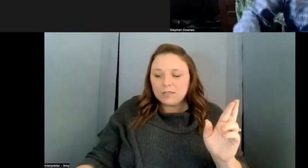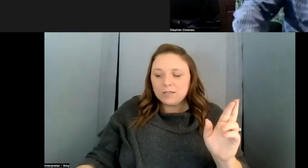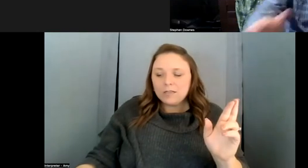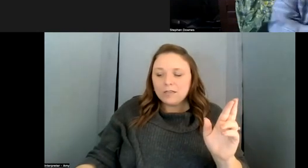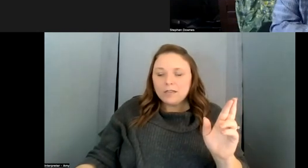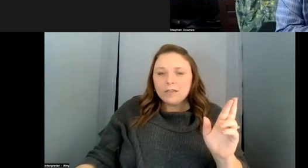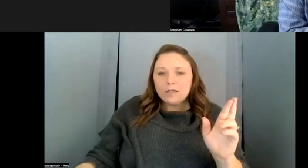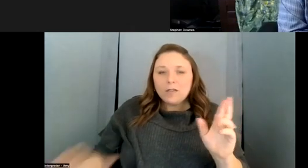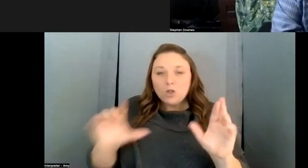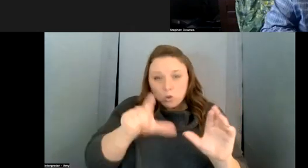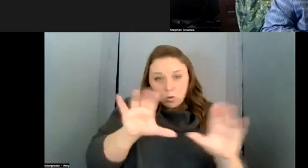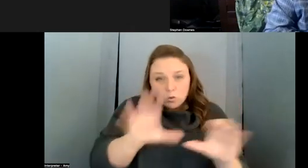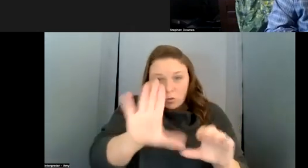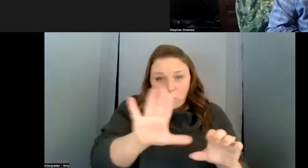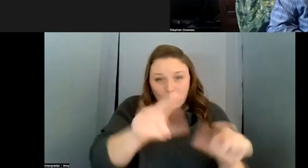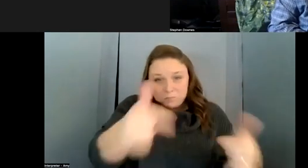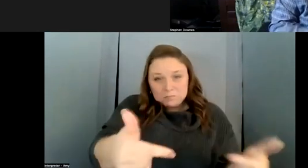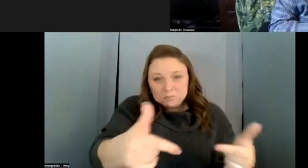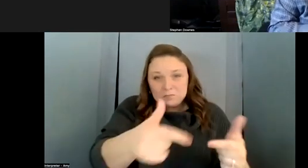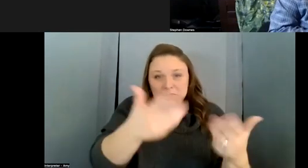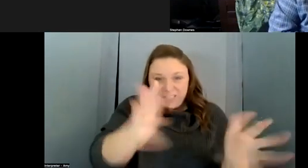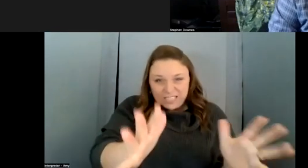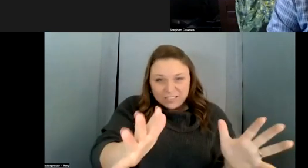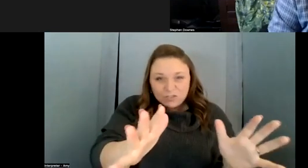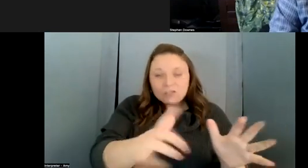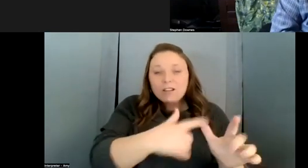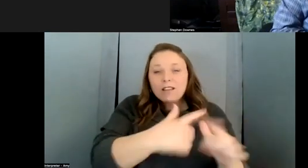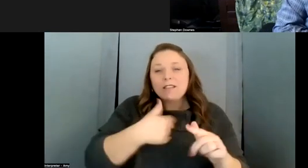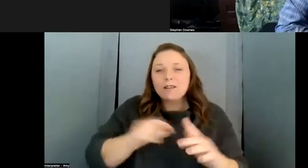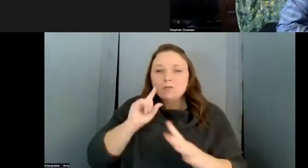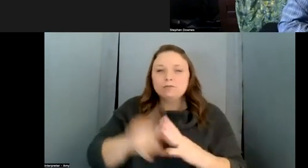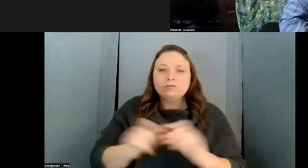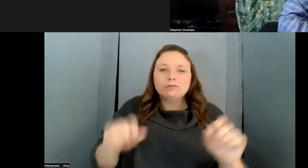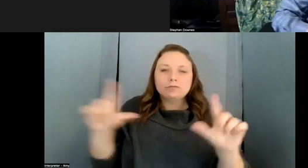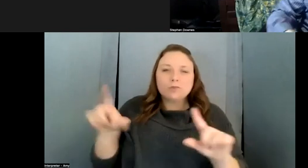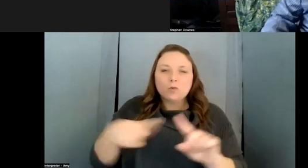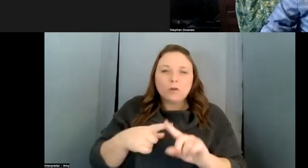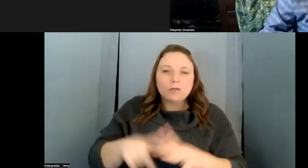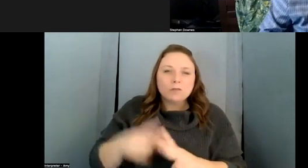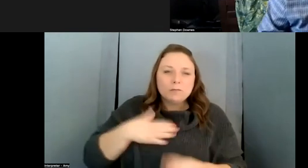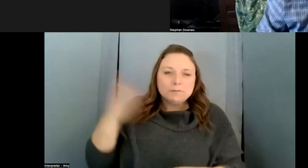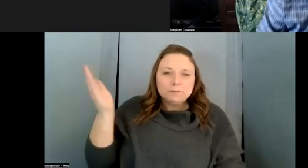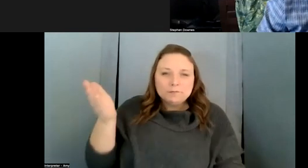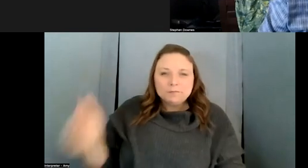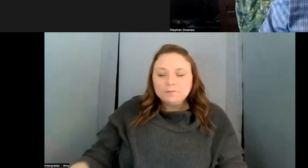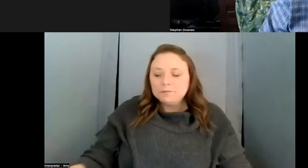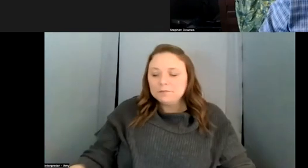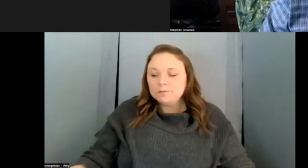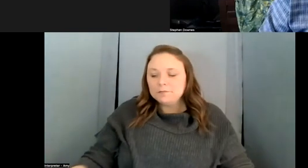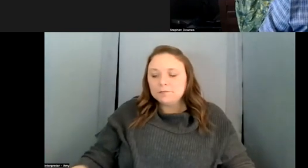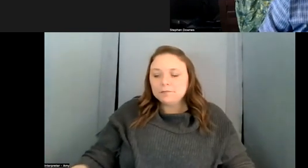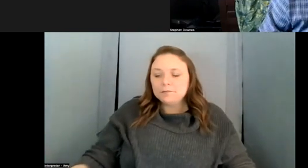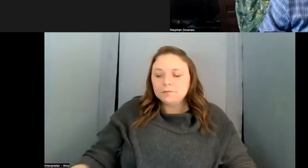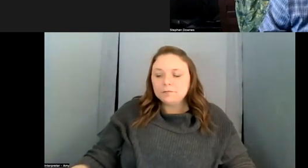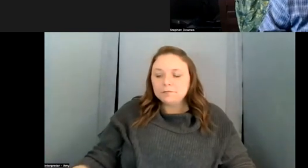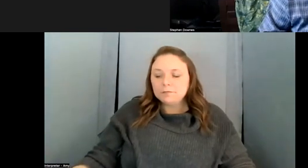and then i'll start sharing when i start doing my presentation all right and i hope